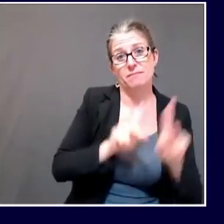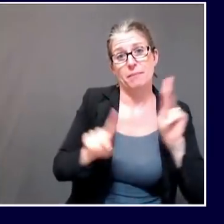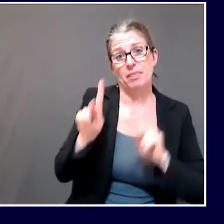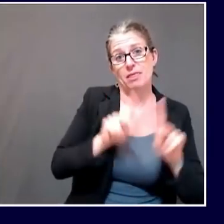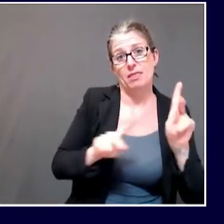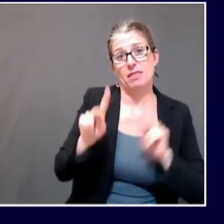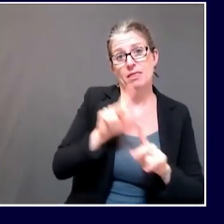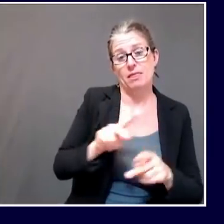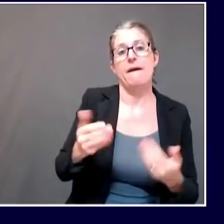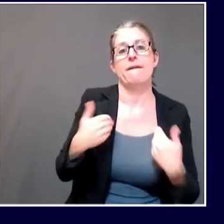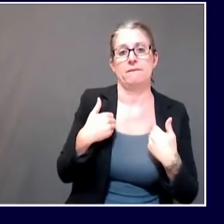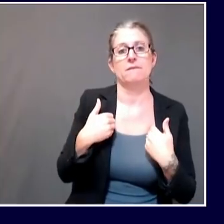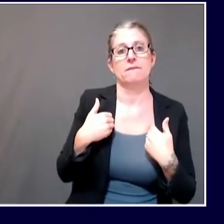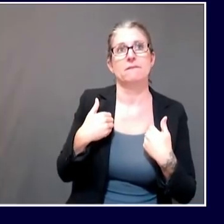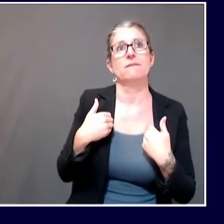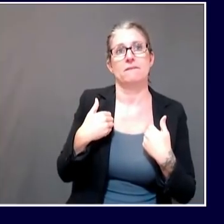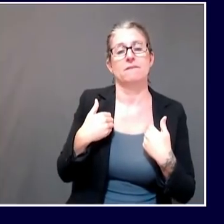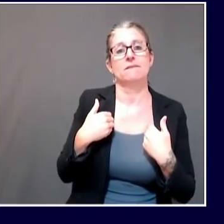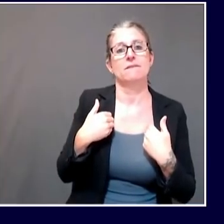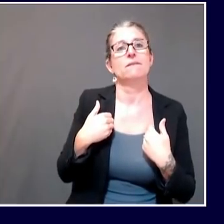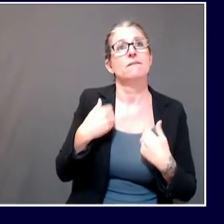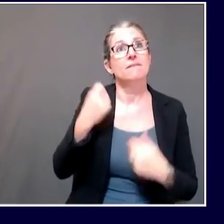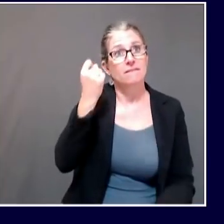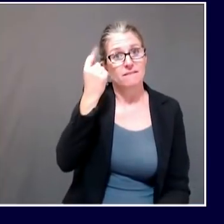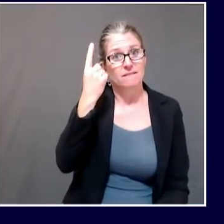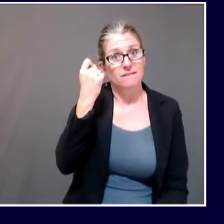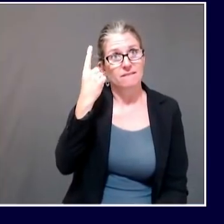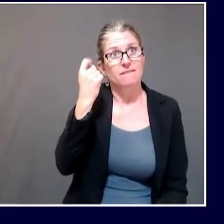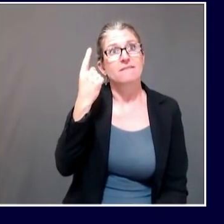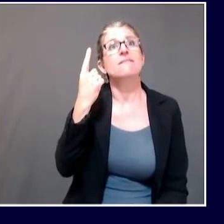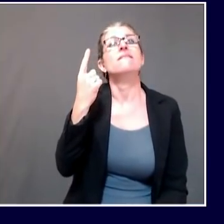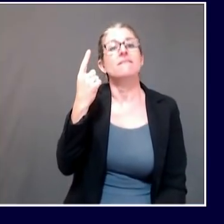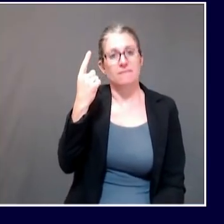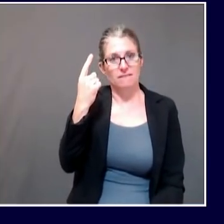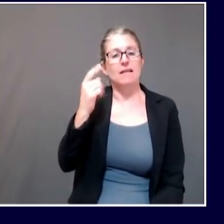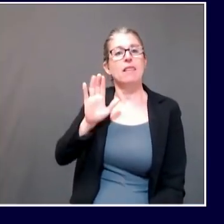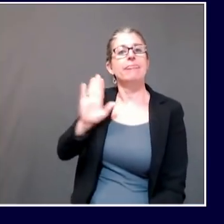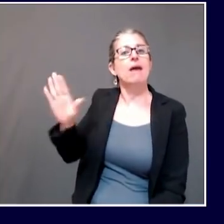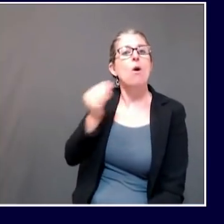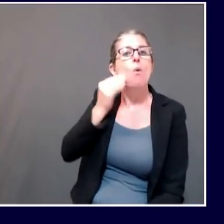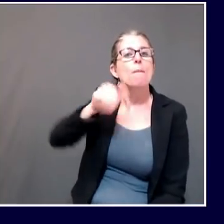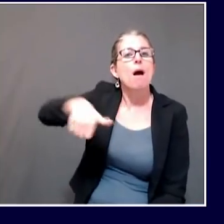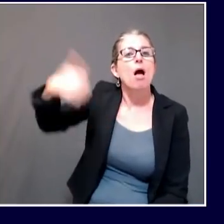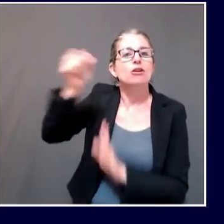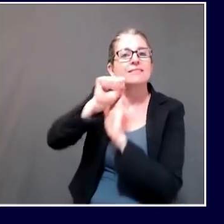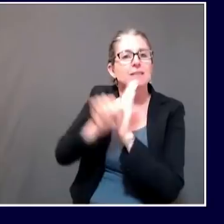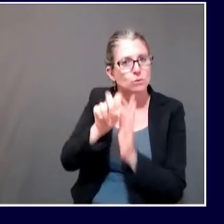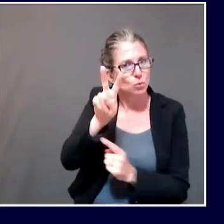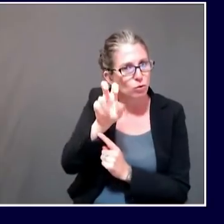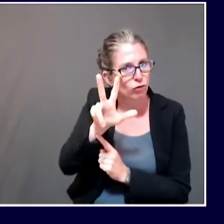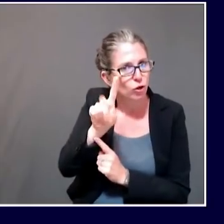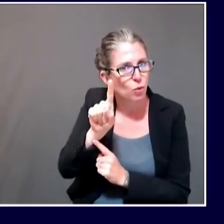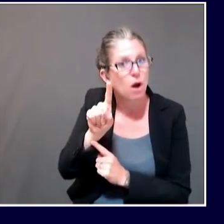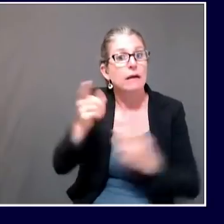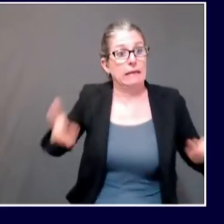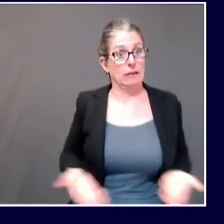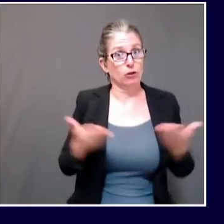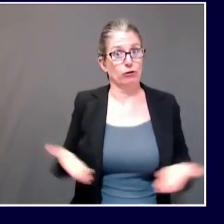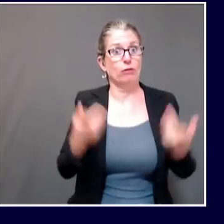have listed another state as their primary place of residence. Just to be clear on that number, that's not